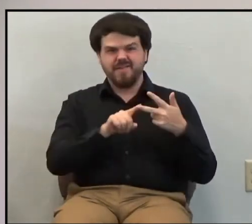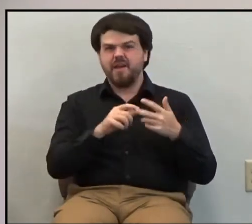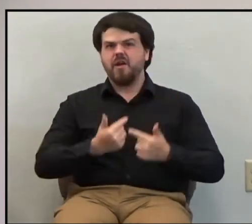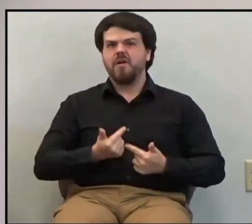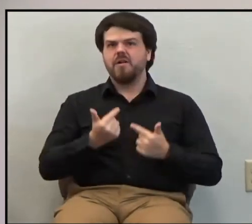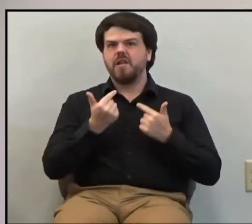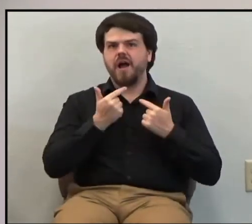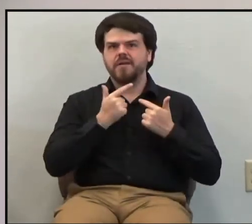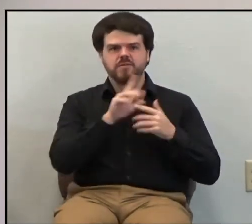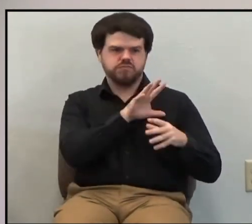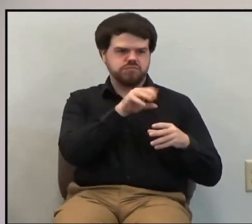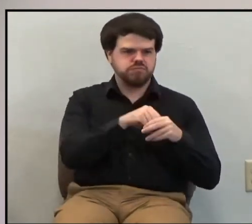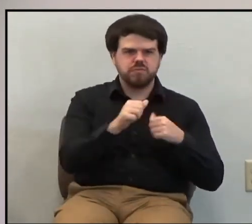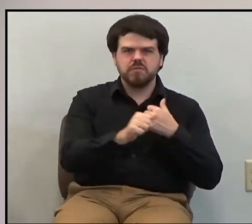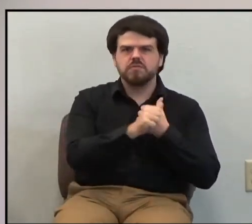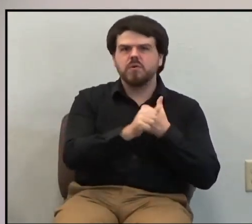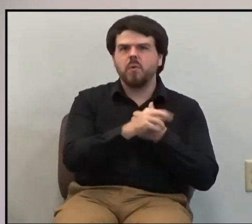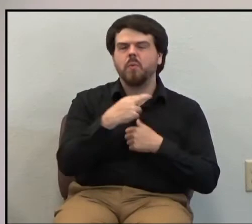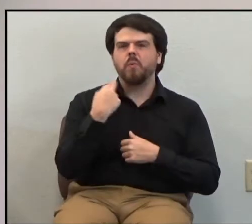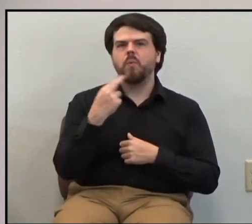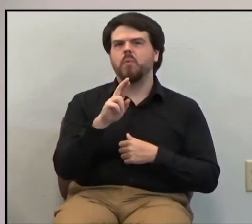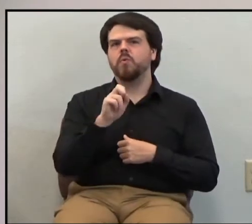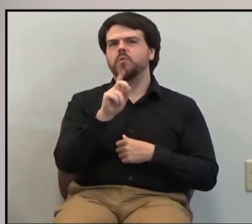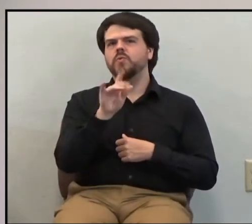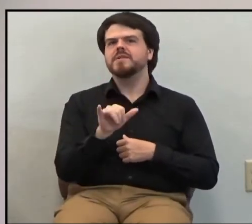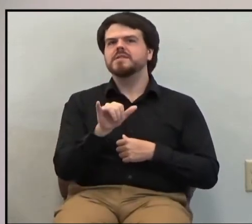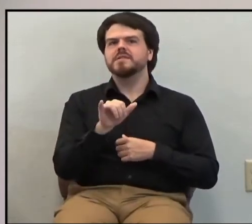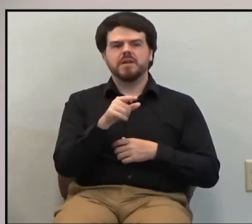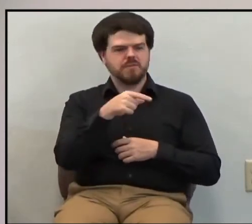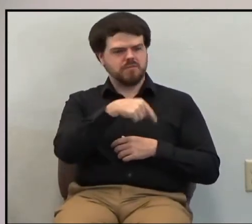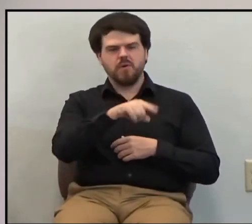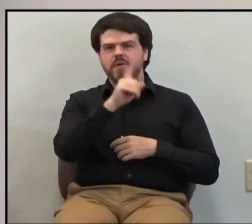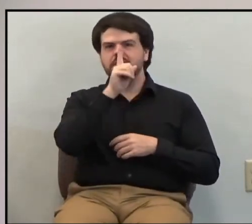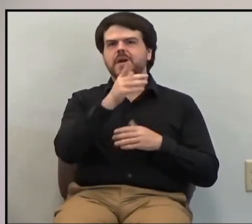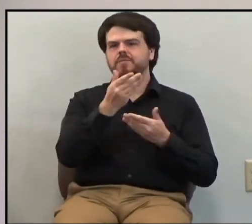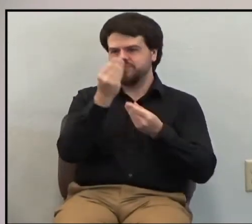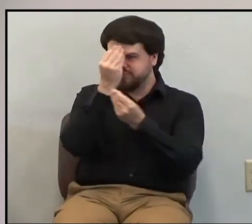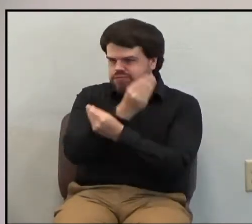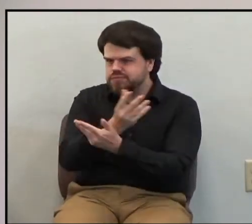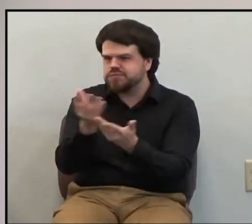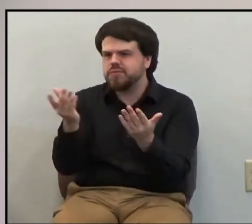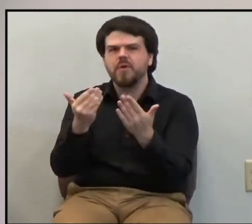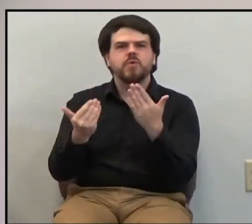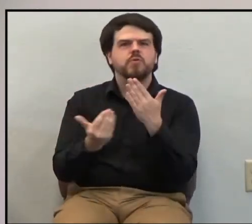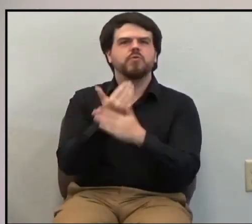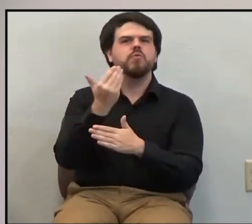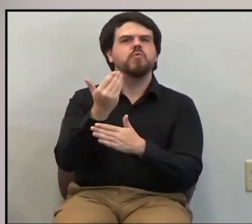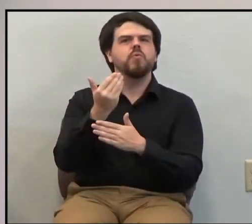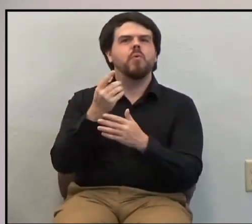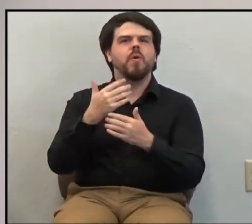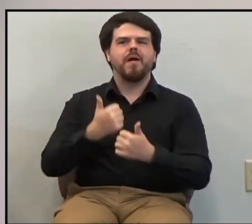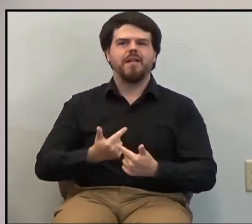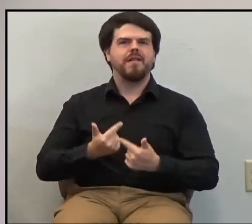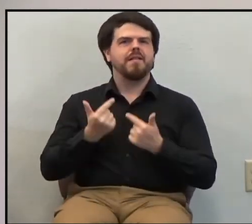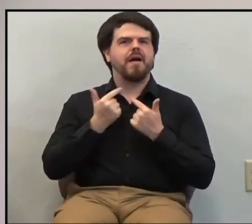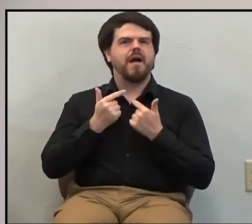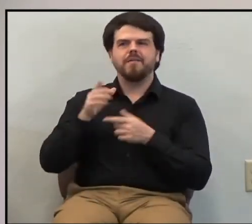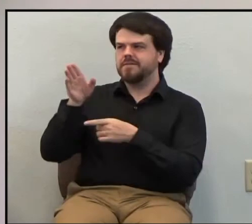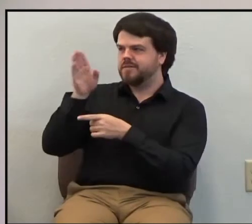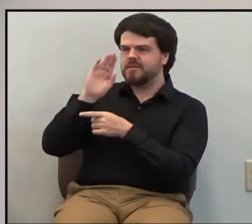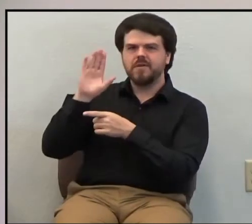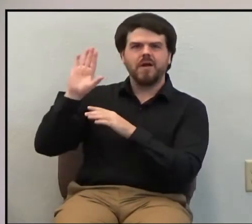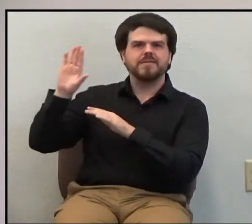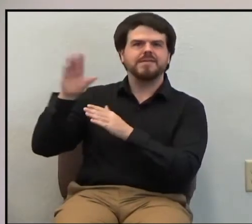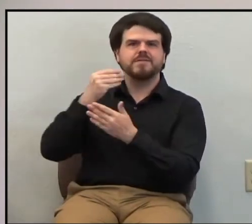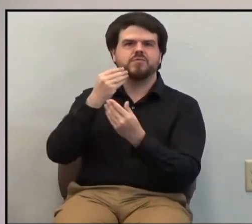to bring the light of new and everlasting life into the darkness of that city. Paul was